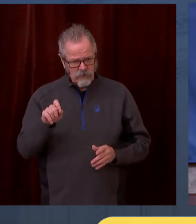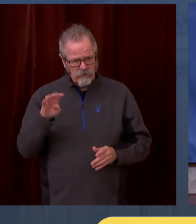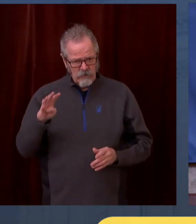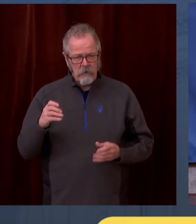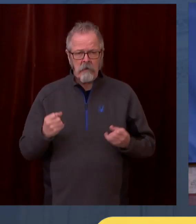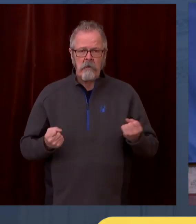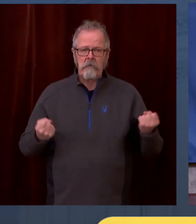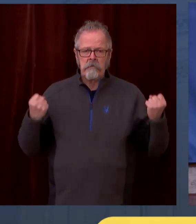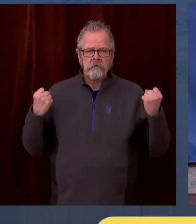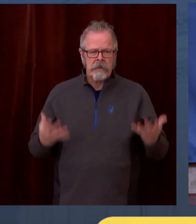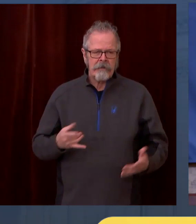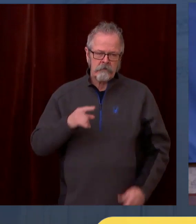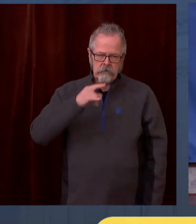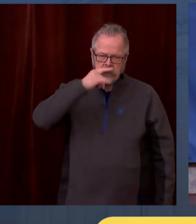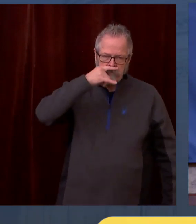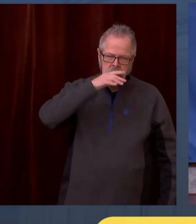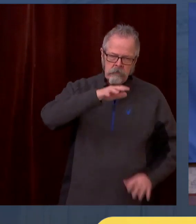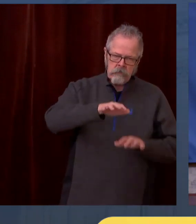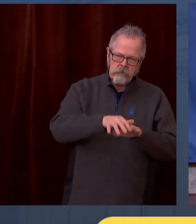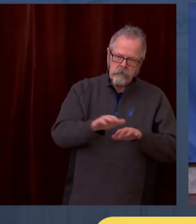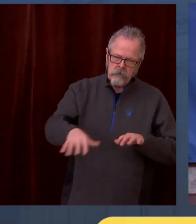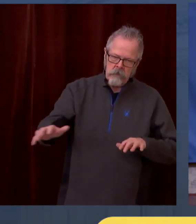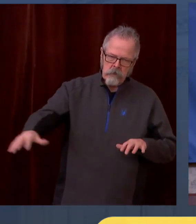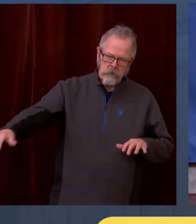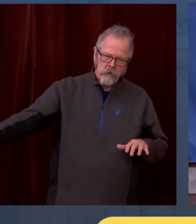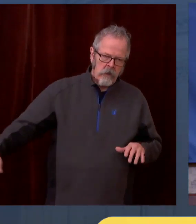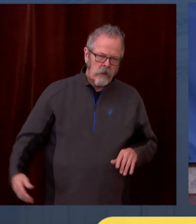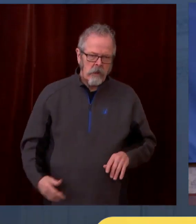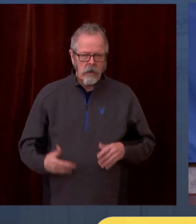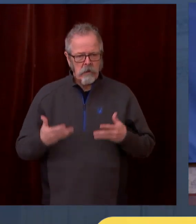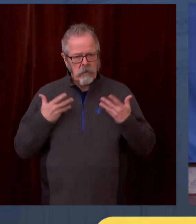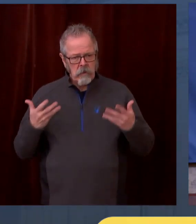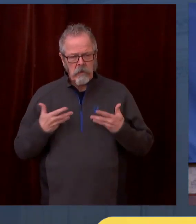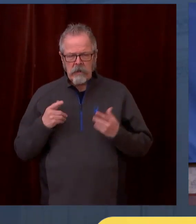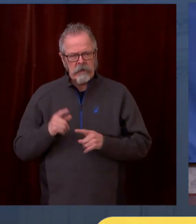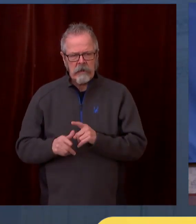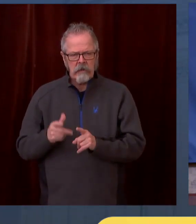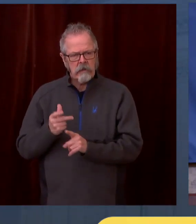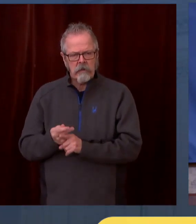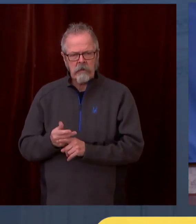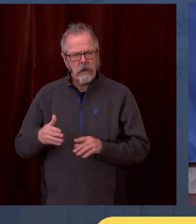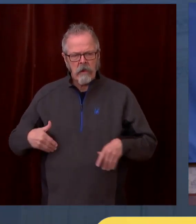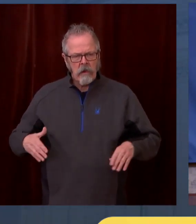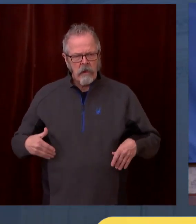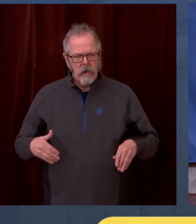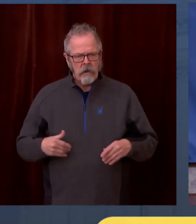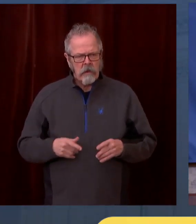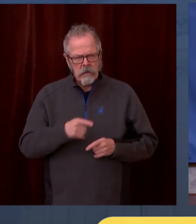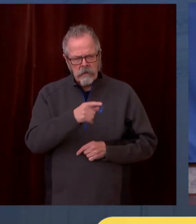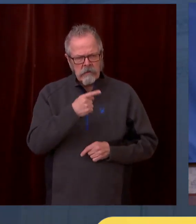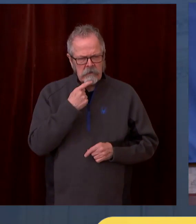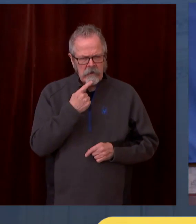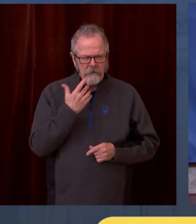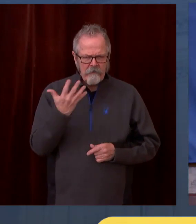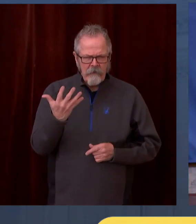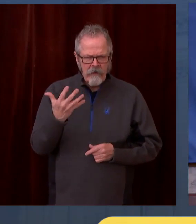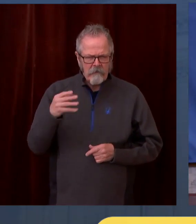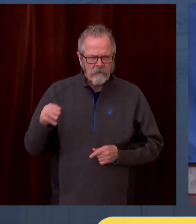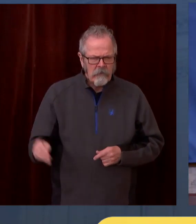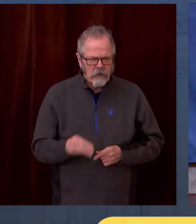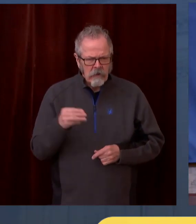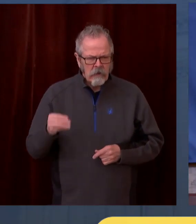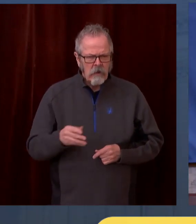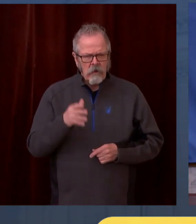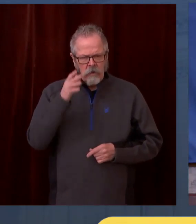million are going to become eligible on March 31st. What is left? How many people after March 31st are still out there?